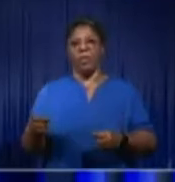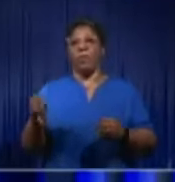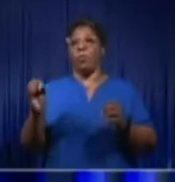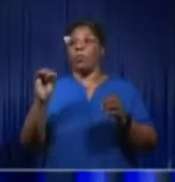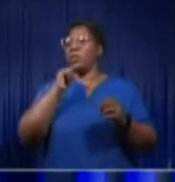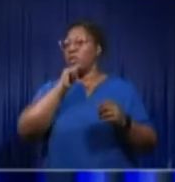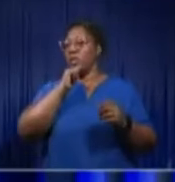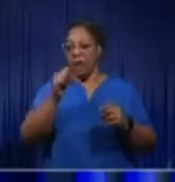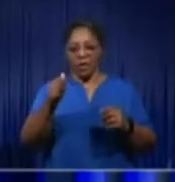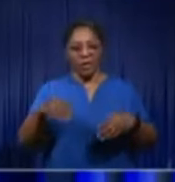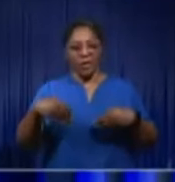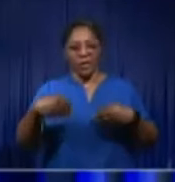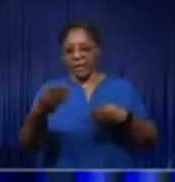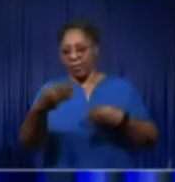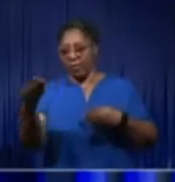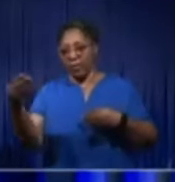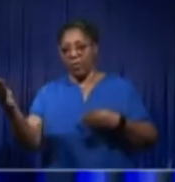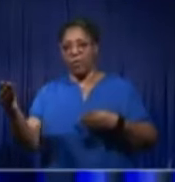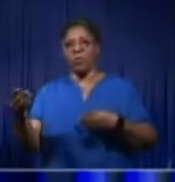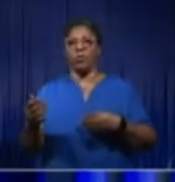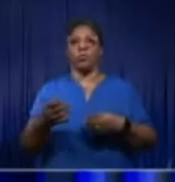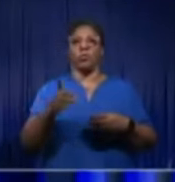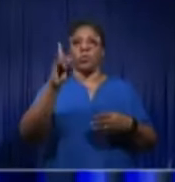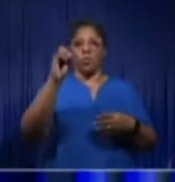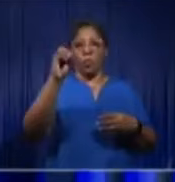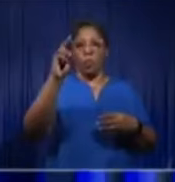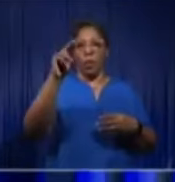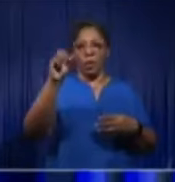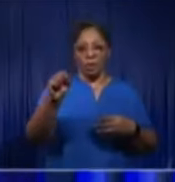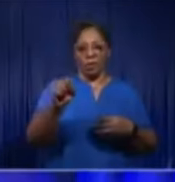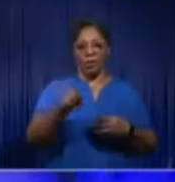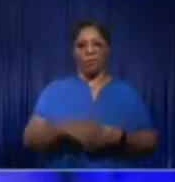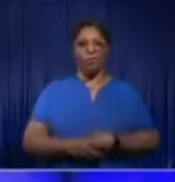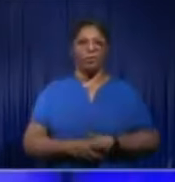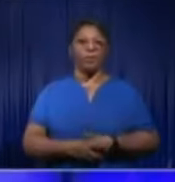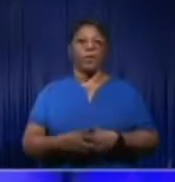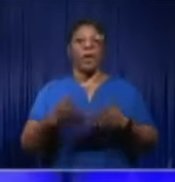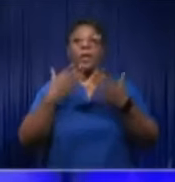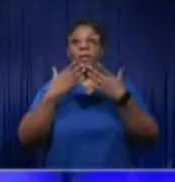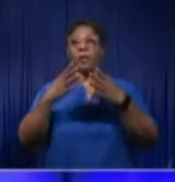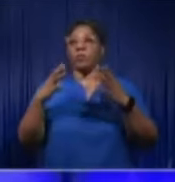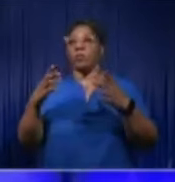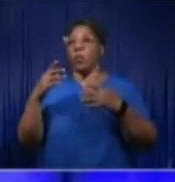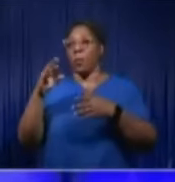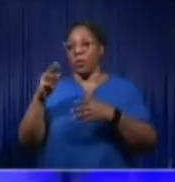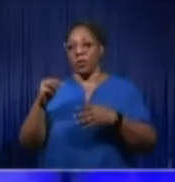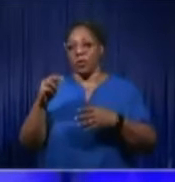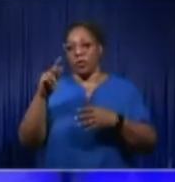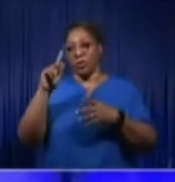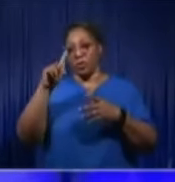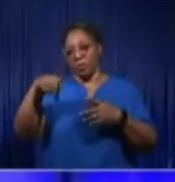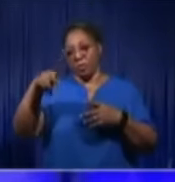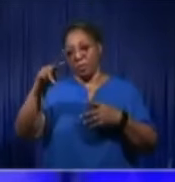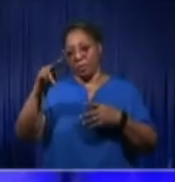or the giving of contracts to Don's. Thank you so much, Team PNP. Let me put that to the test.